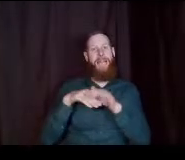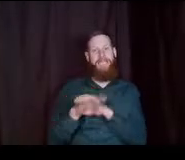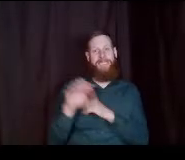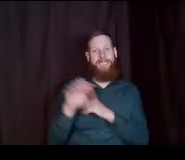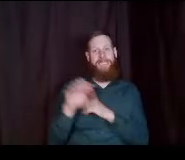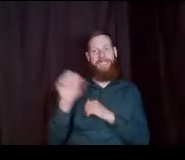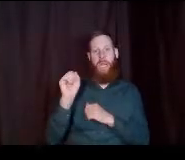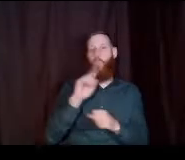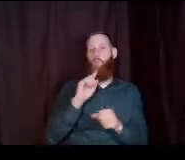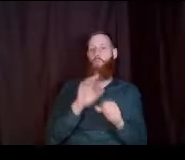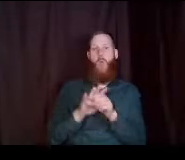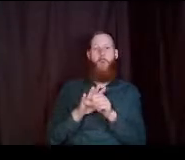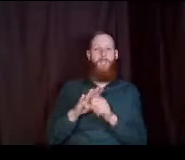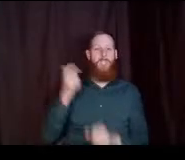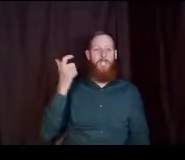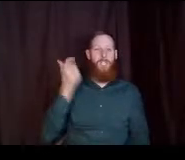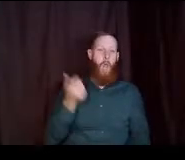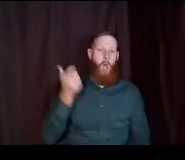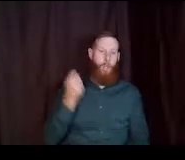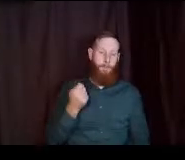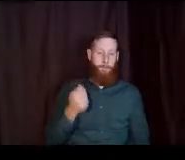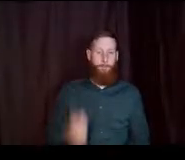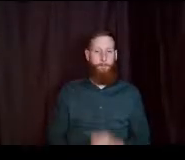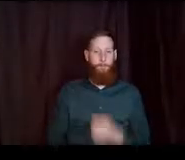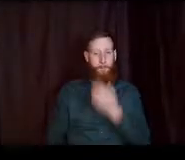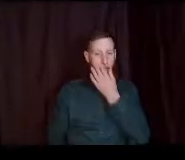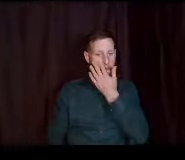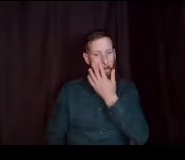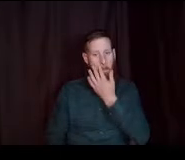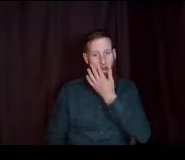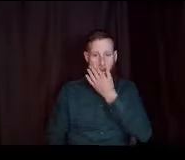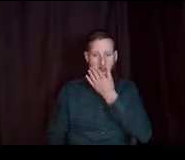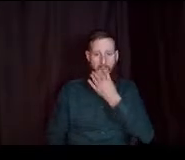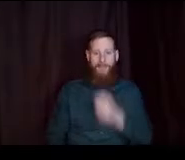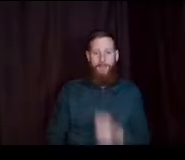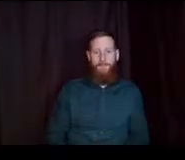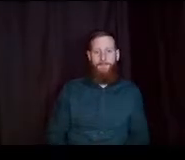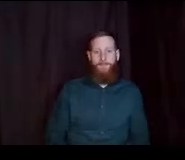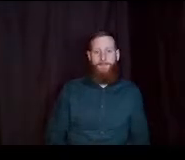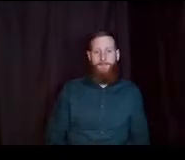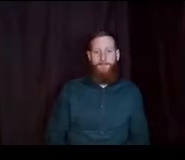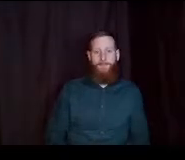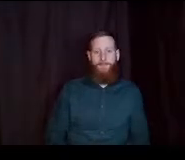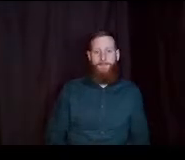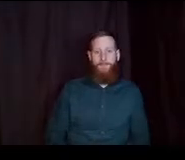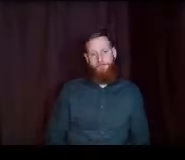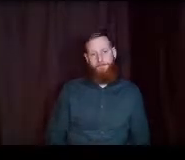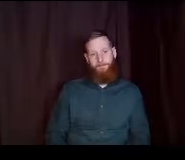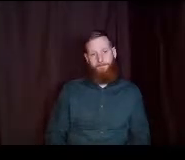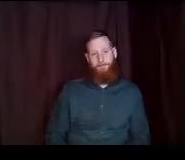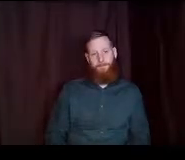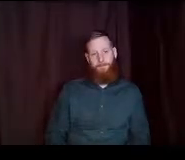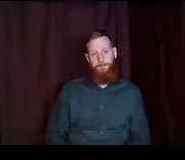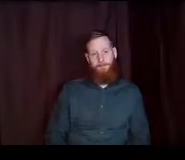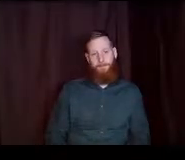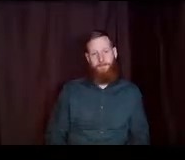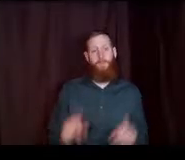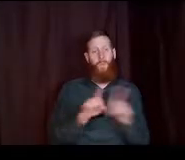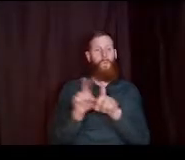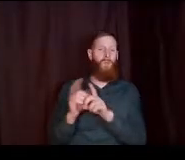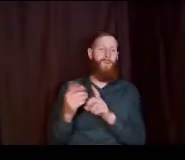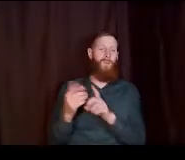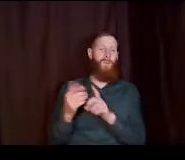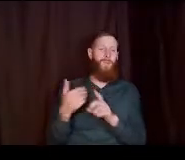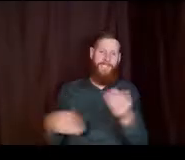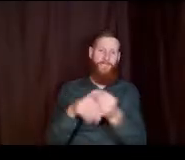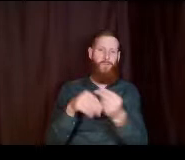promise scholarship um and and additionally um there's additional information